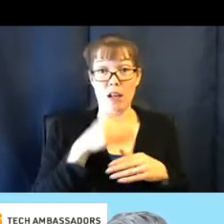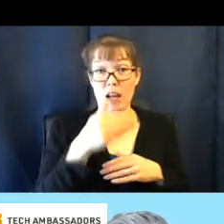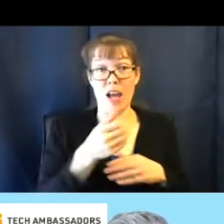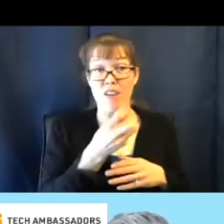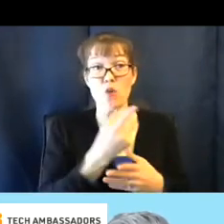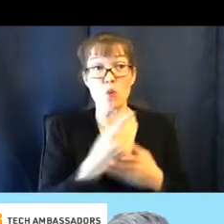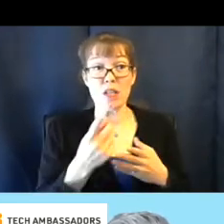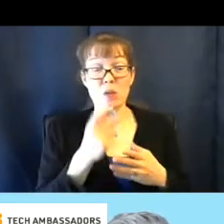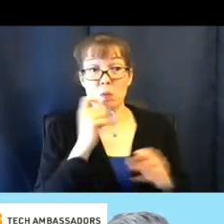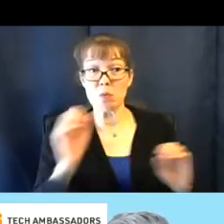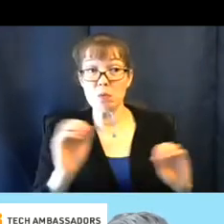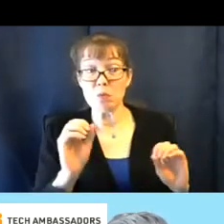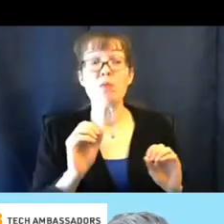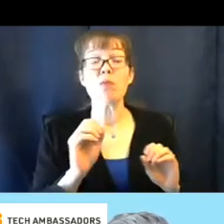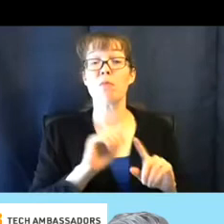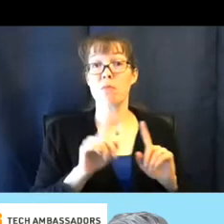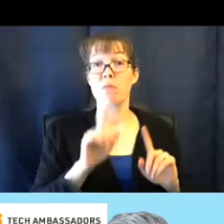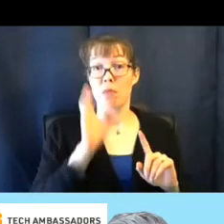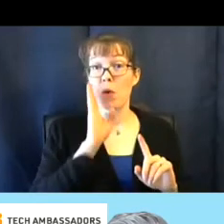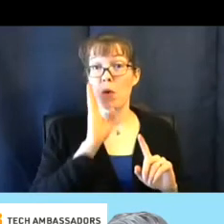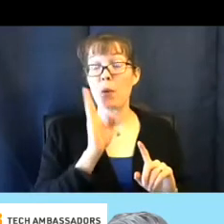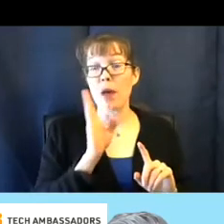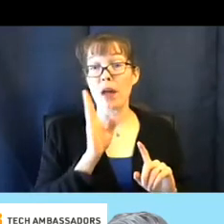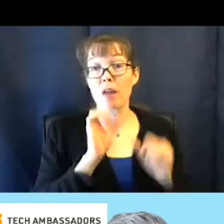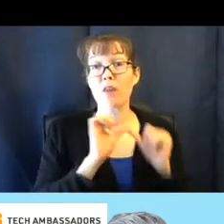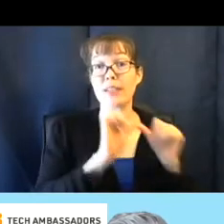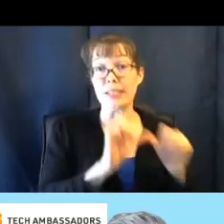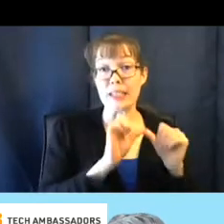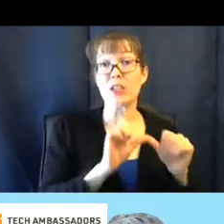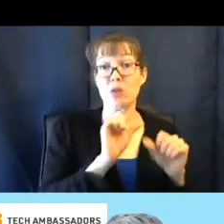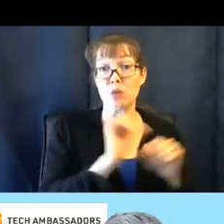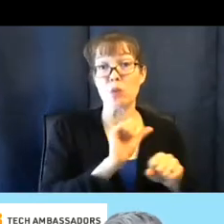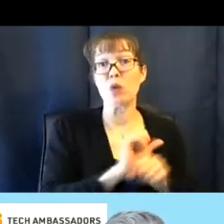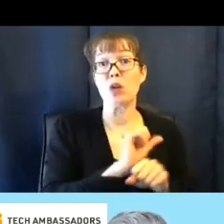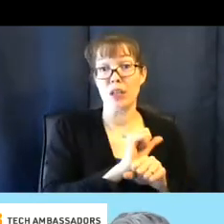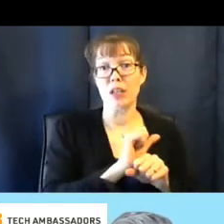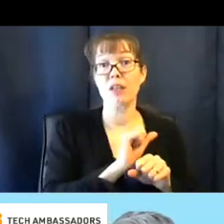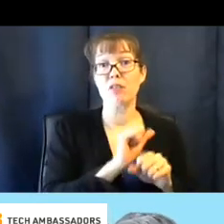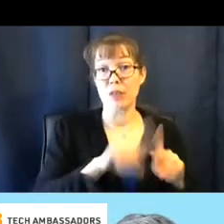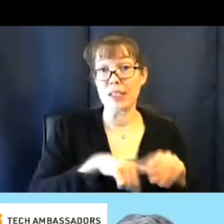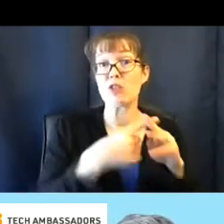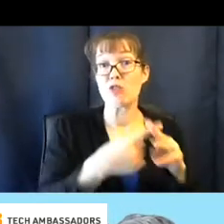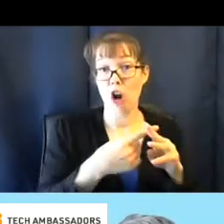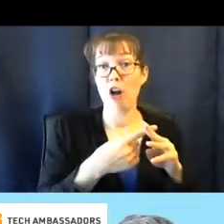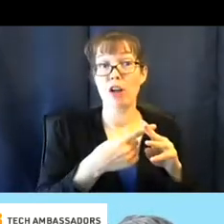weeks. But we're going to, you know, continue working on getting it started again.